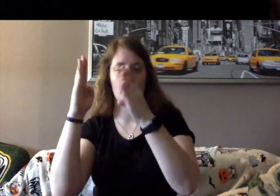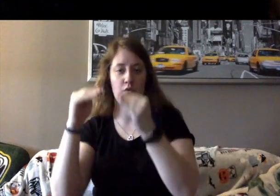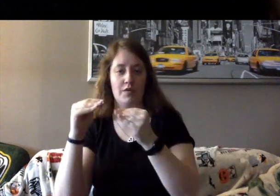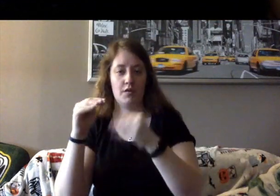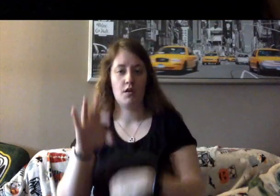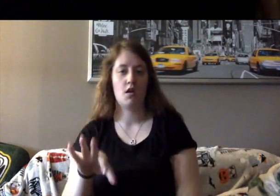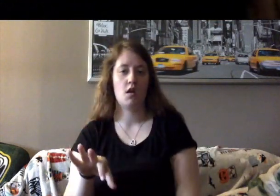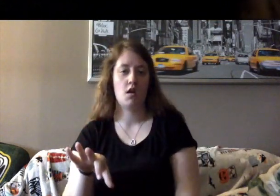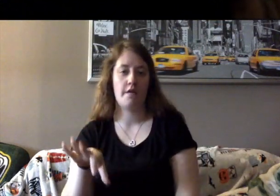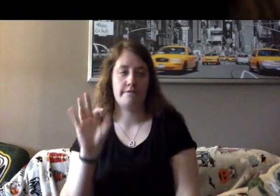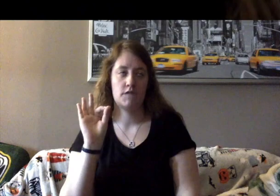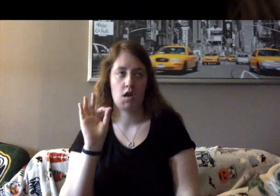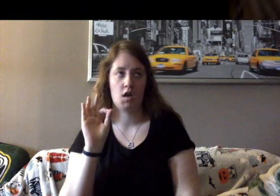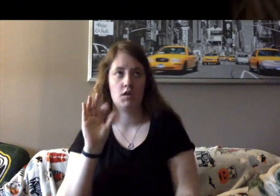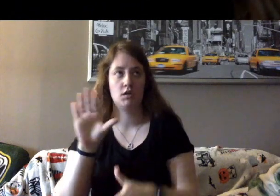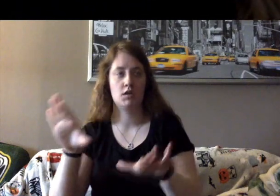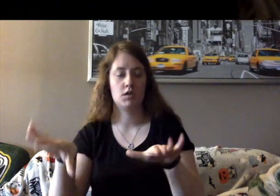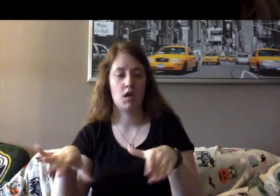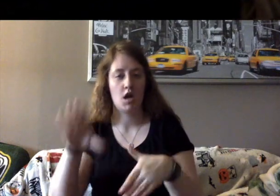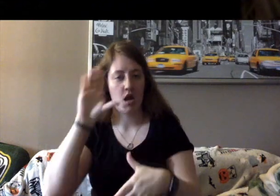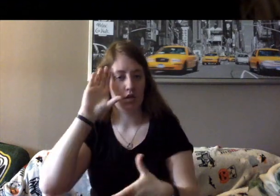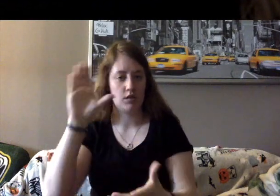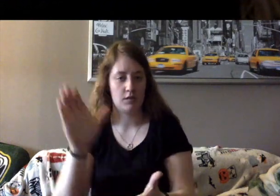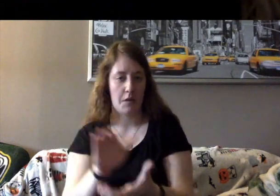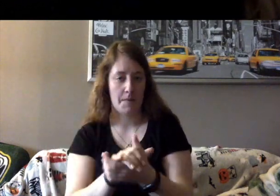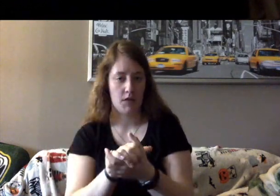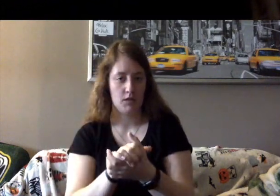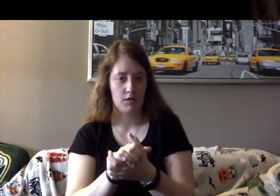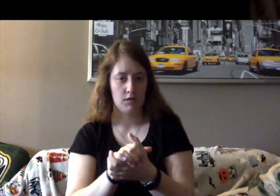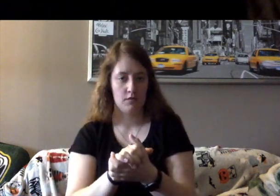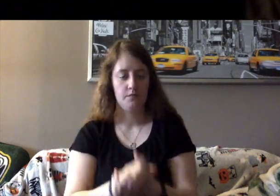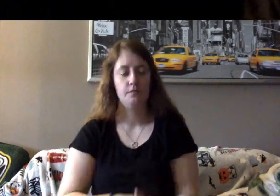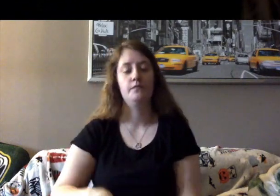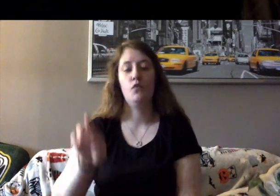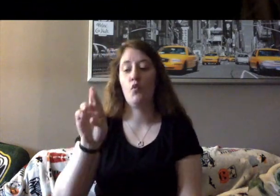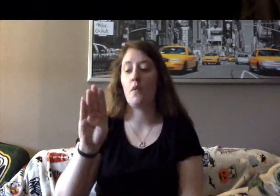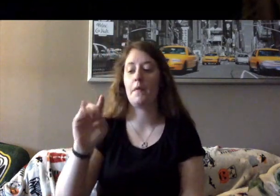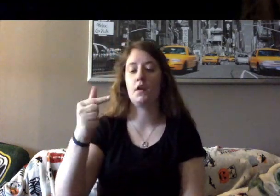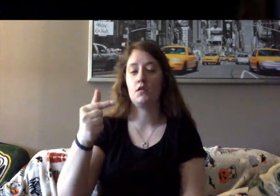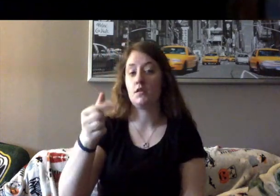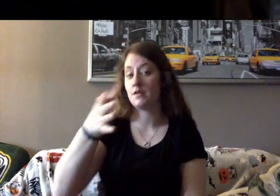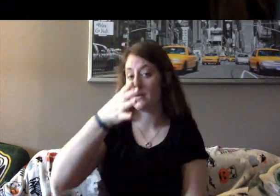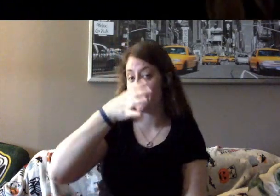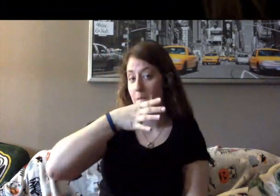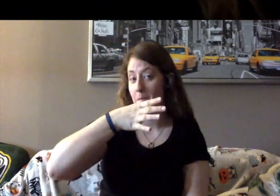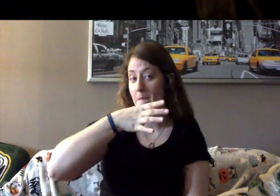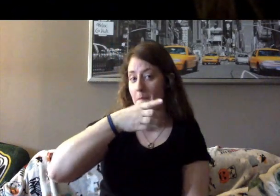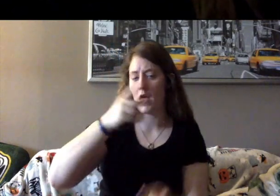husbands. Ruth's mother disagreed.